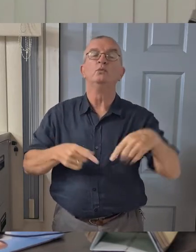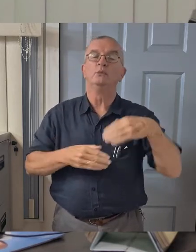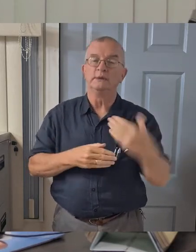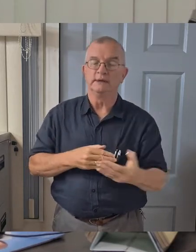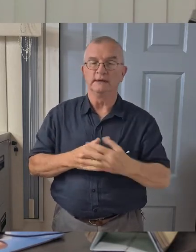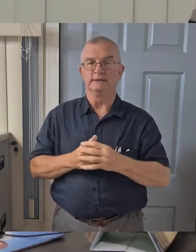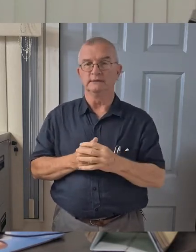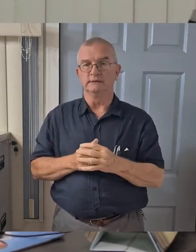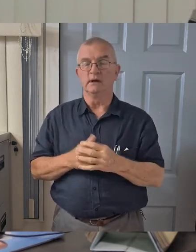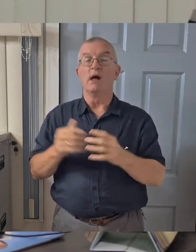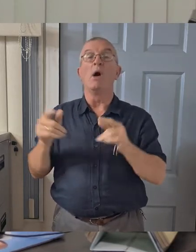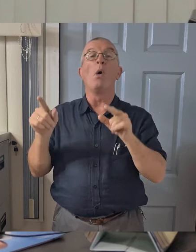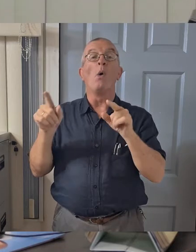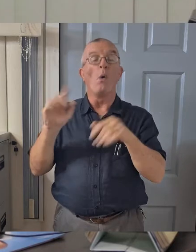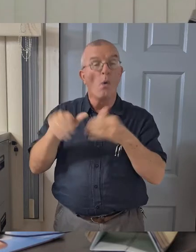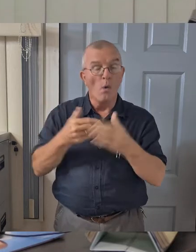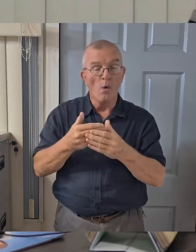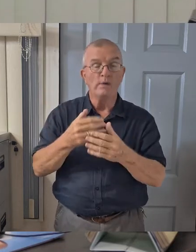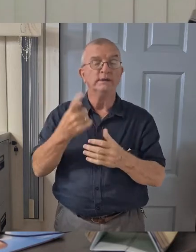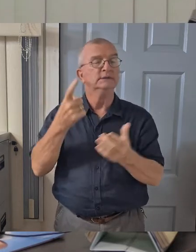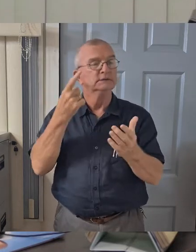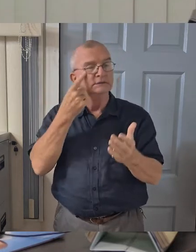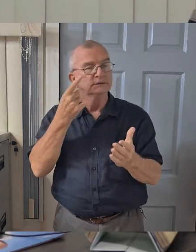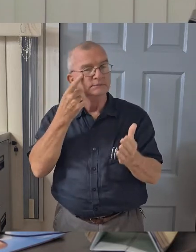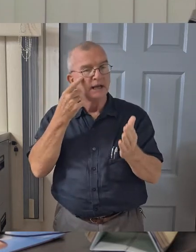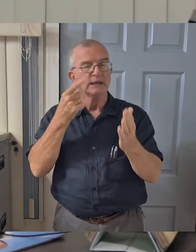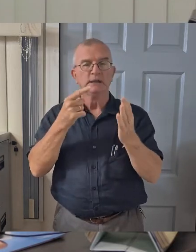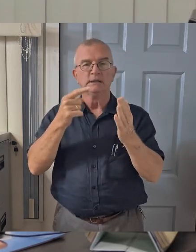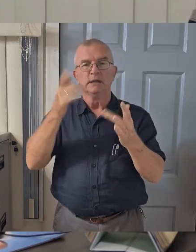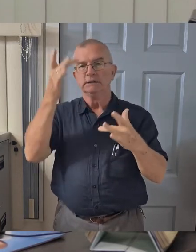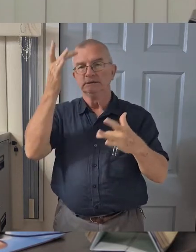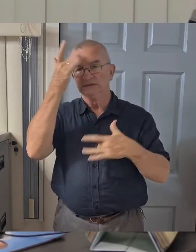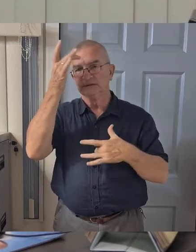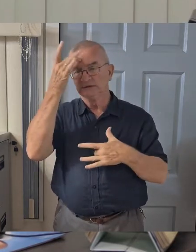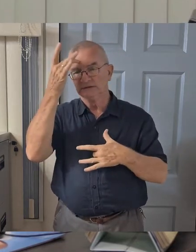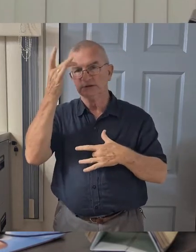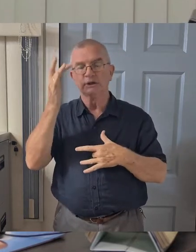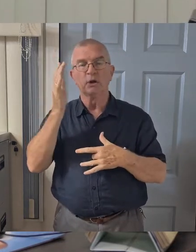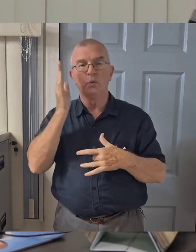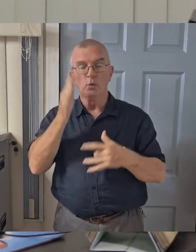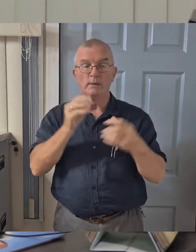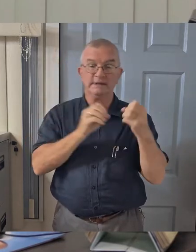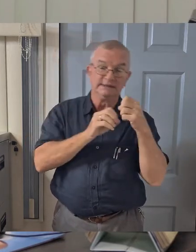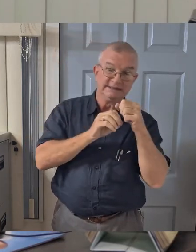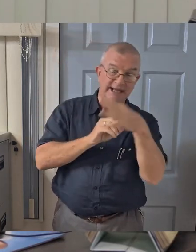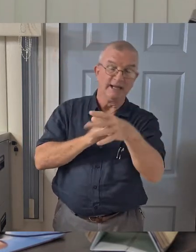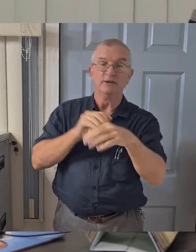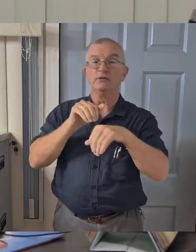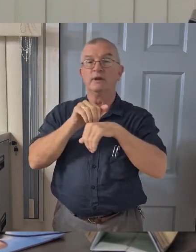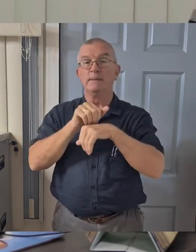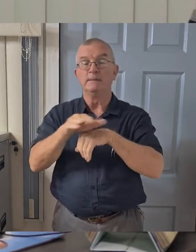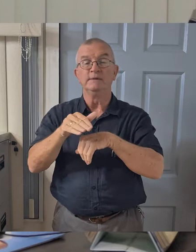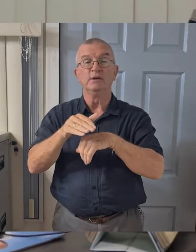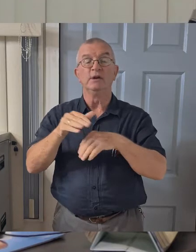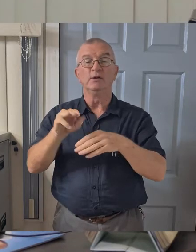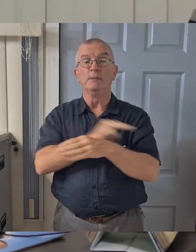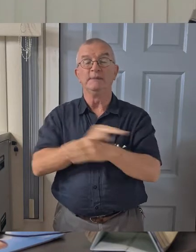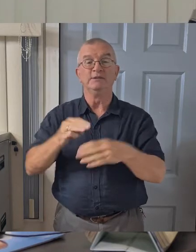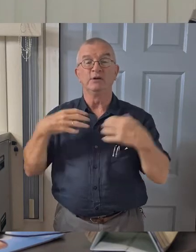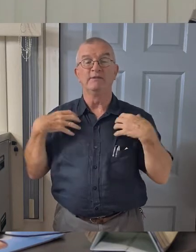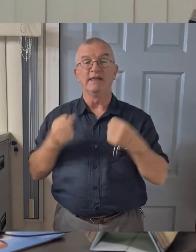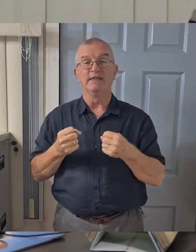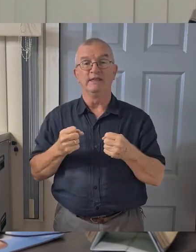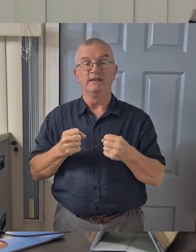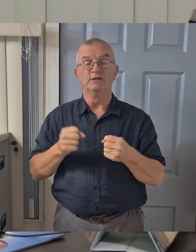All of the suspected cases are visible and forwarded directly to the health authorities so that they can take further